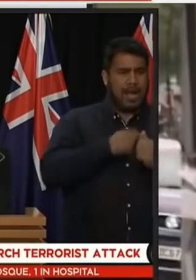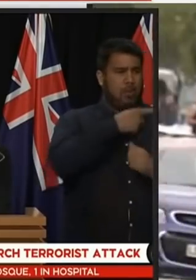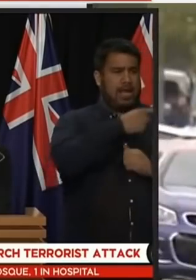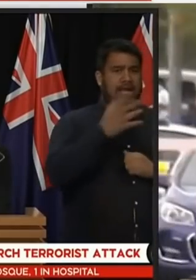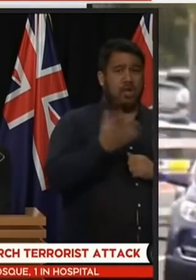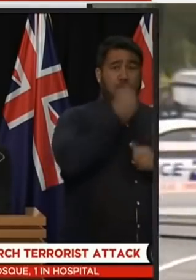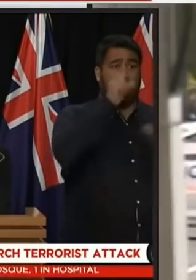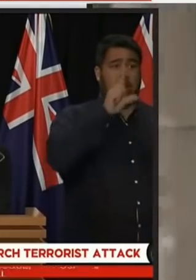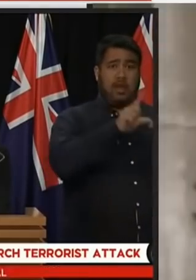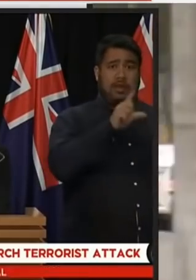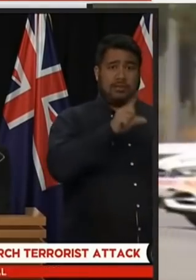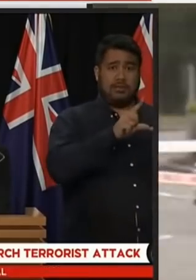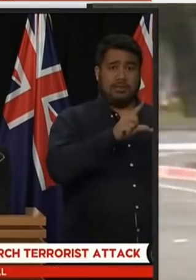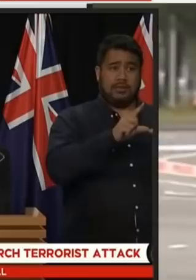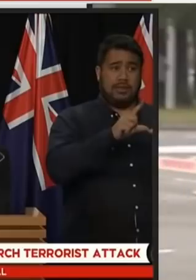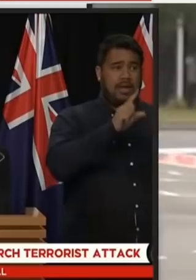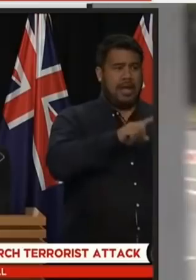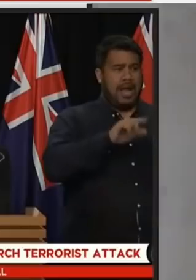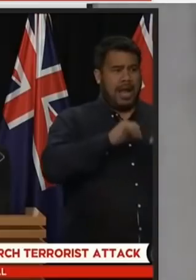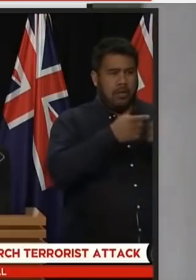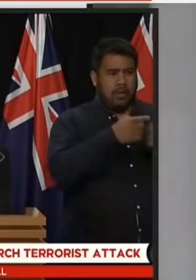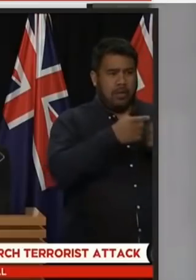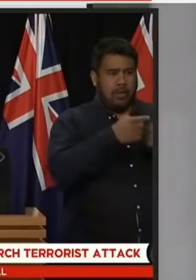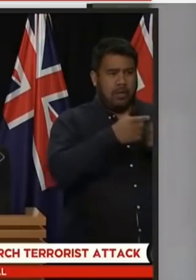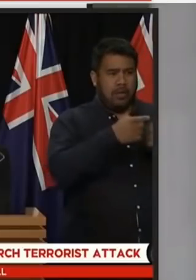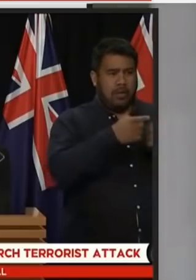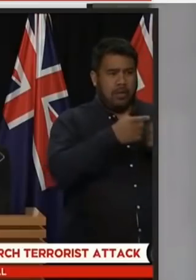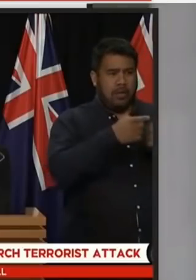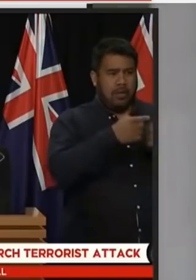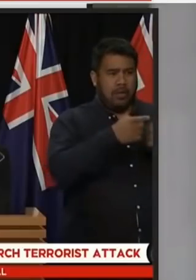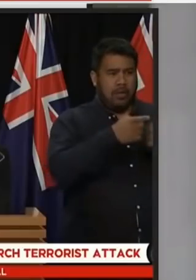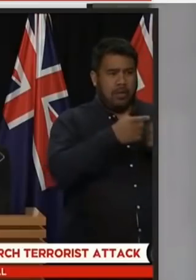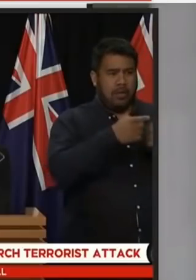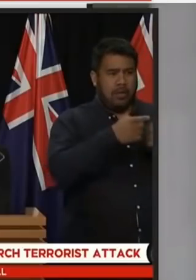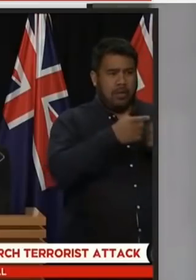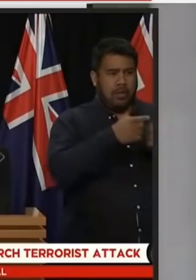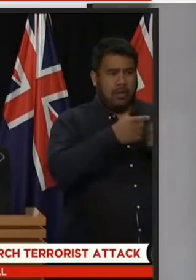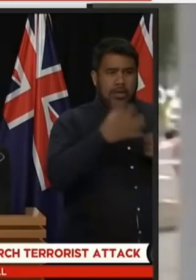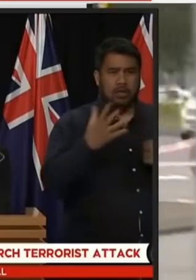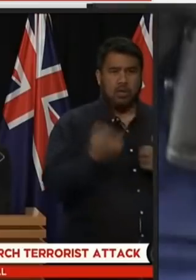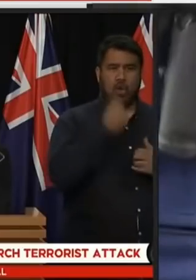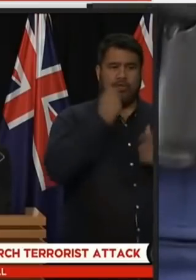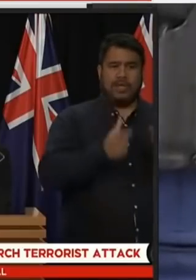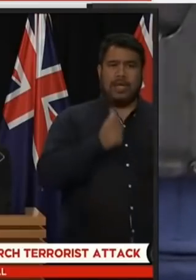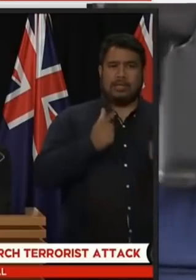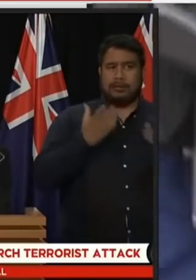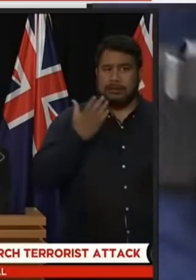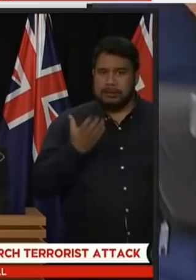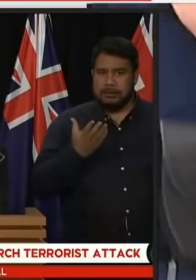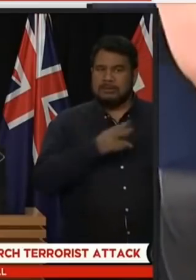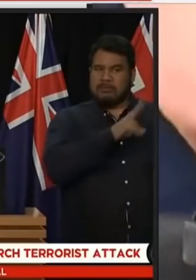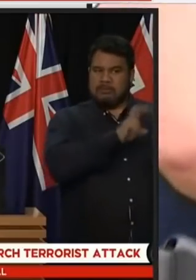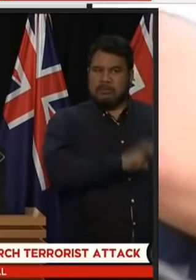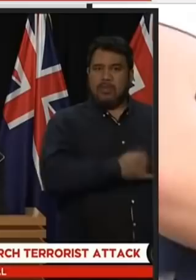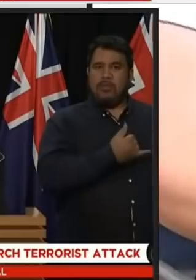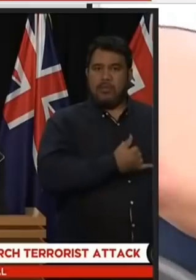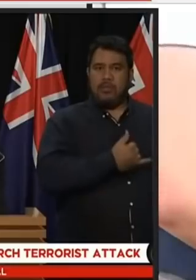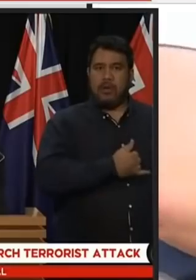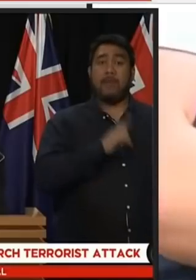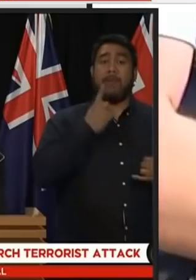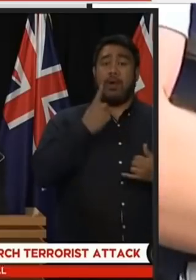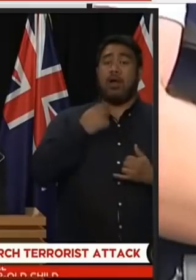and the possession of these weapons i can weapons tell you one thing right now